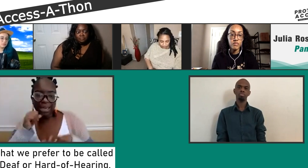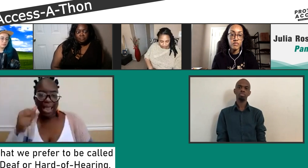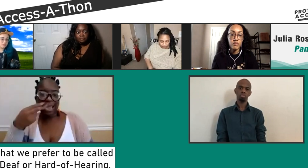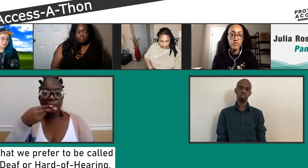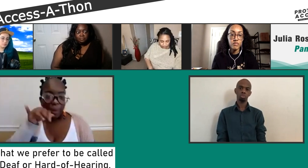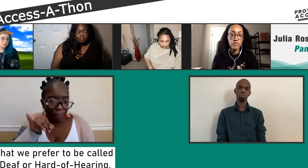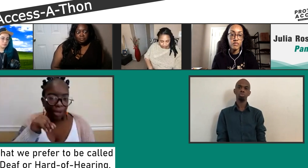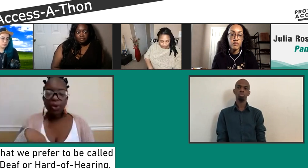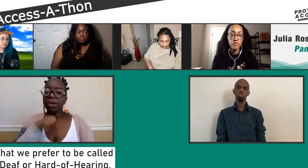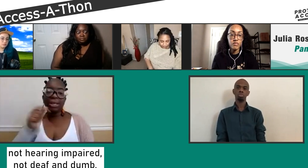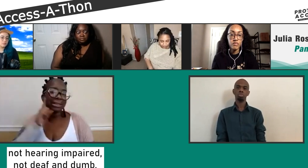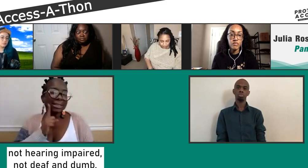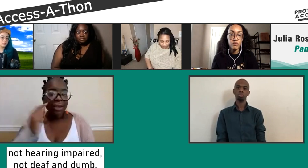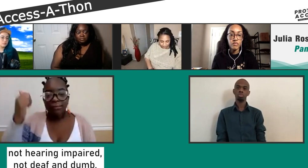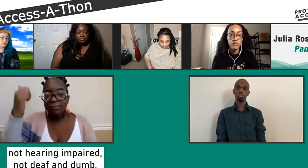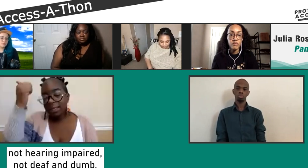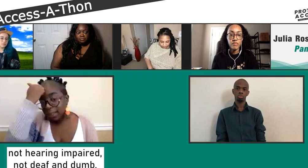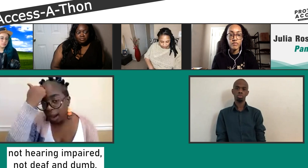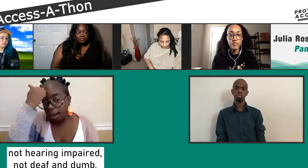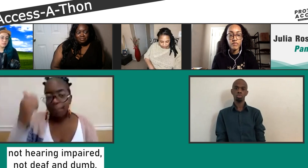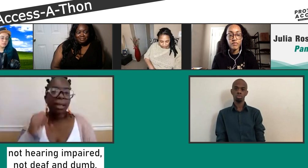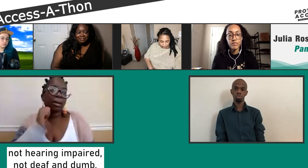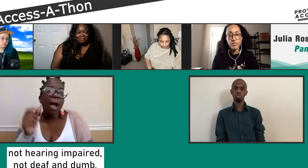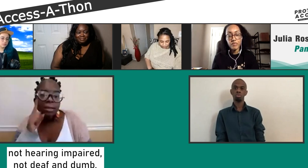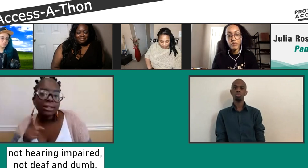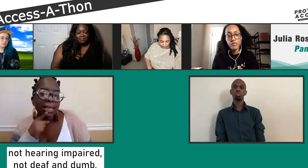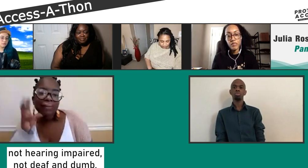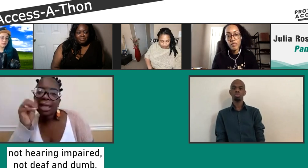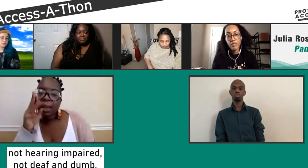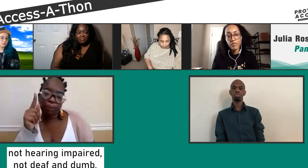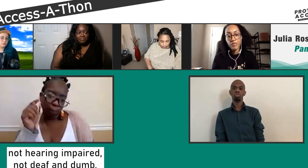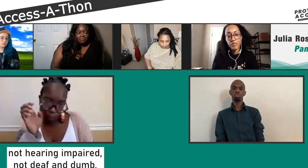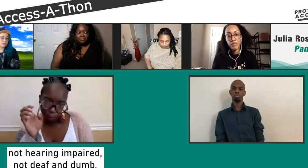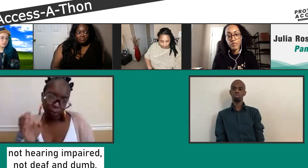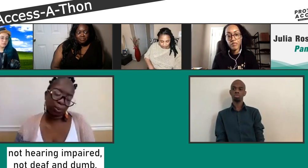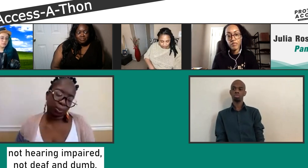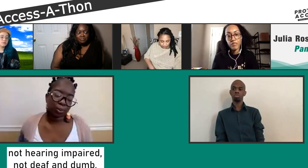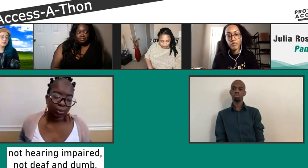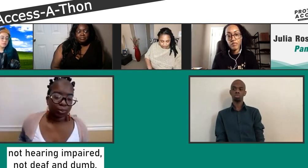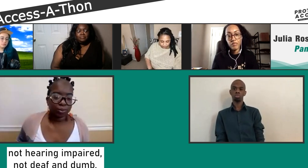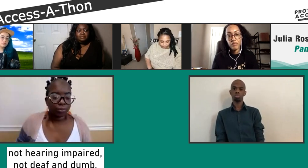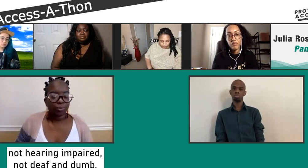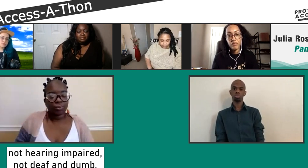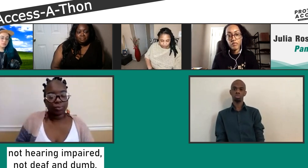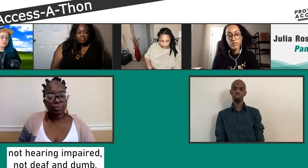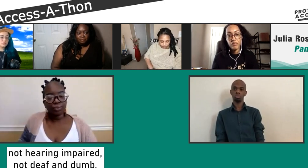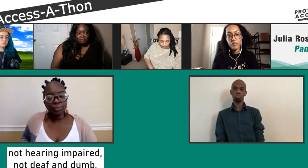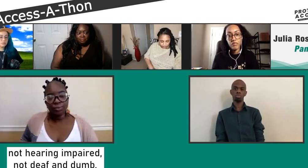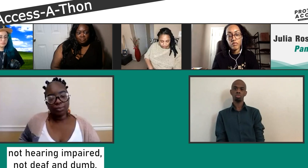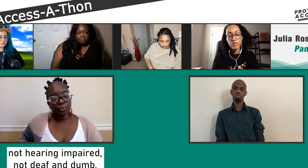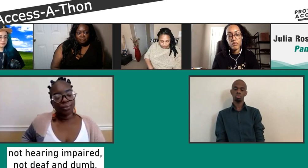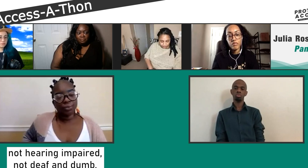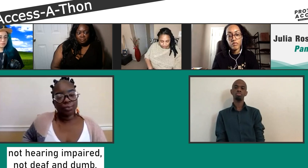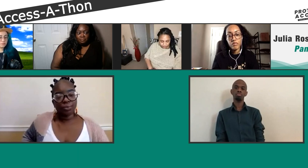So, again, like, I'm, I'm just overstating it again. Hearing impaired, deaf and dumb, deaf and mute, all of